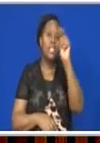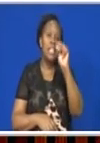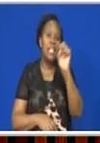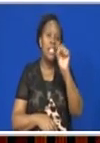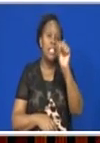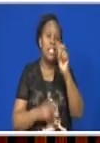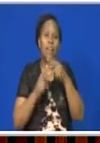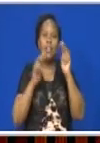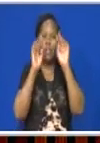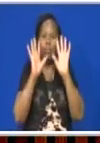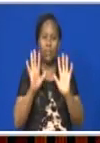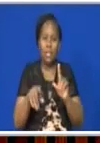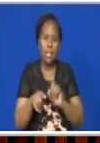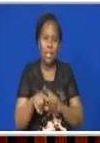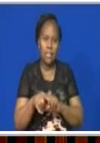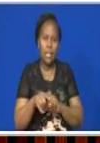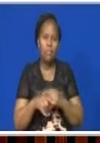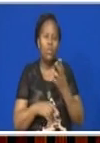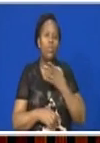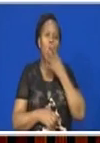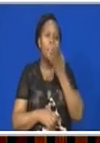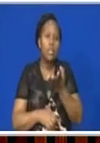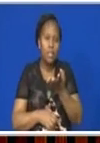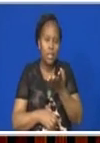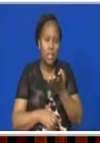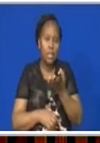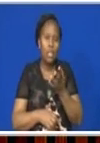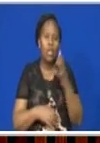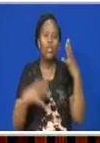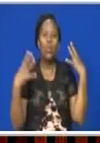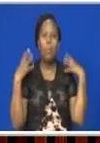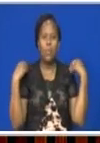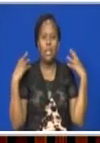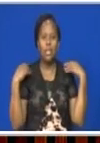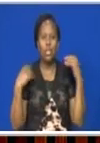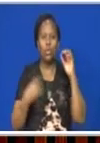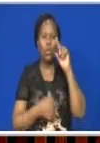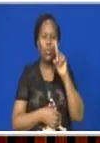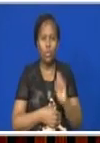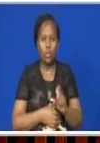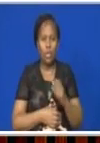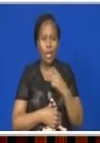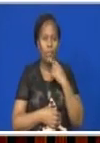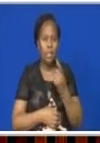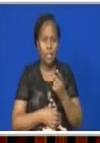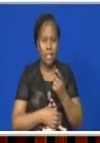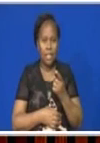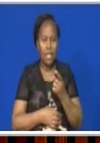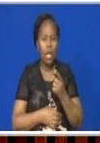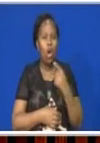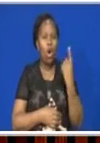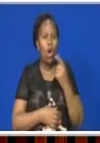very important when you are responding to a practical question. And I've said exact